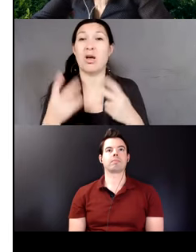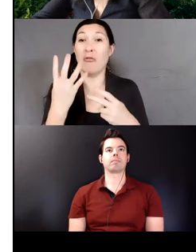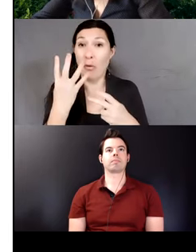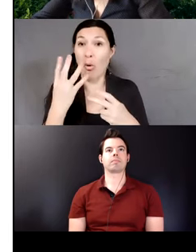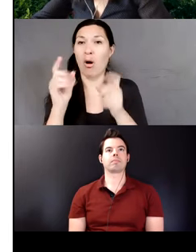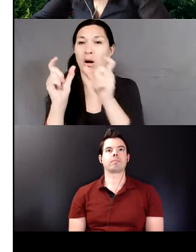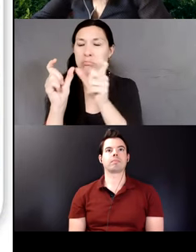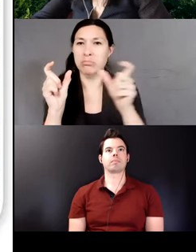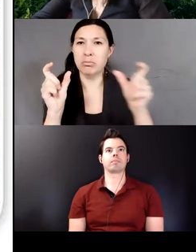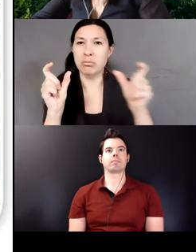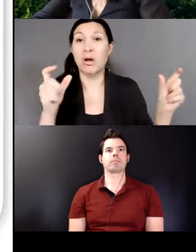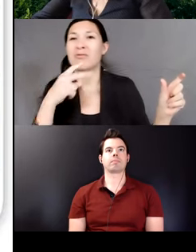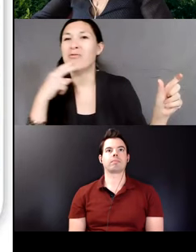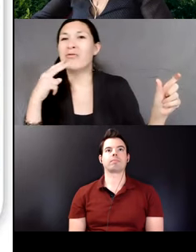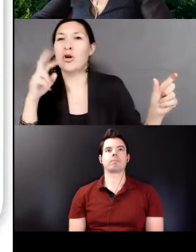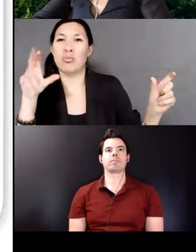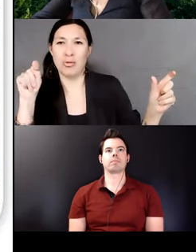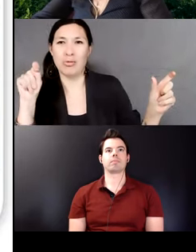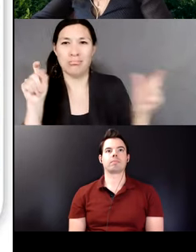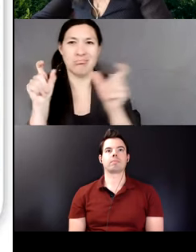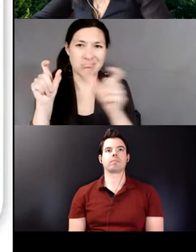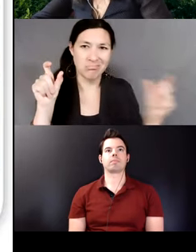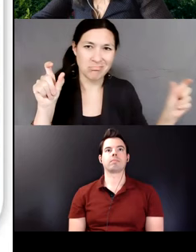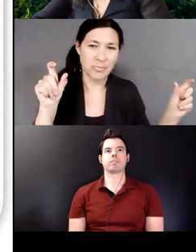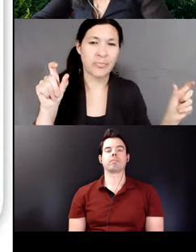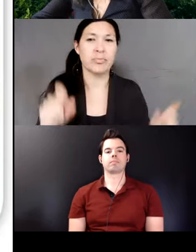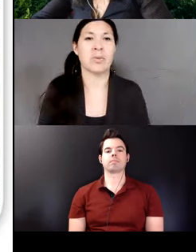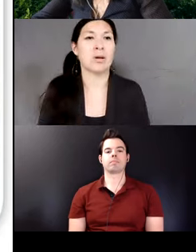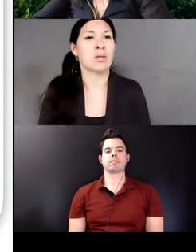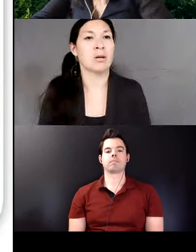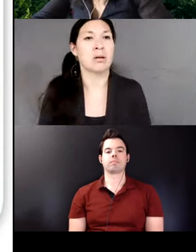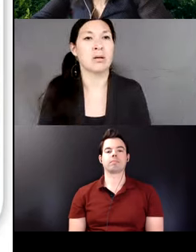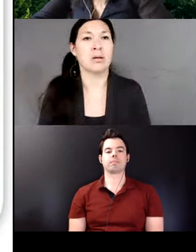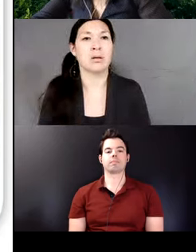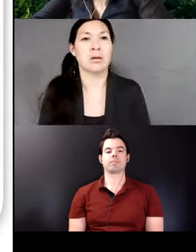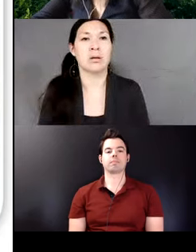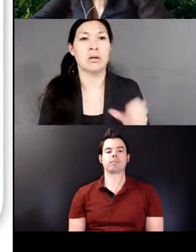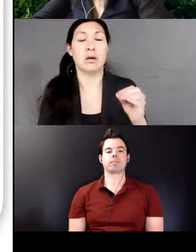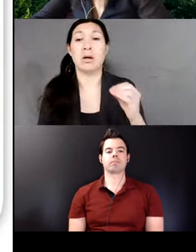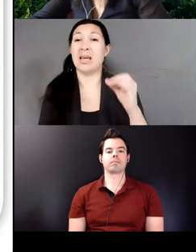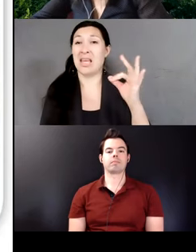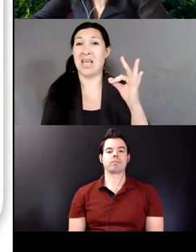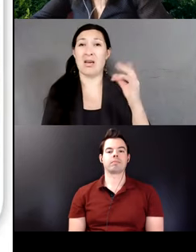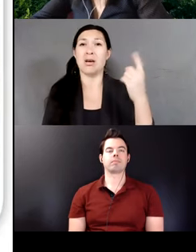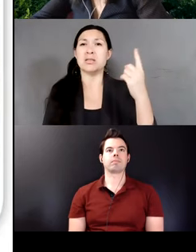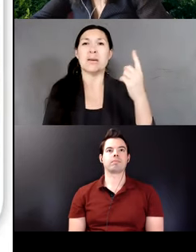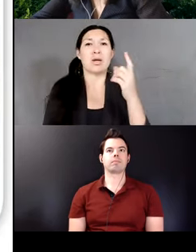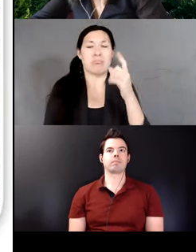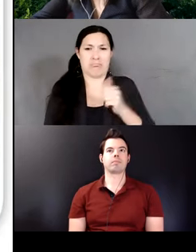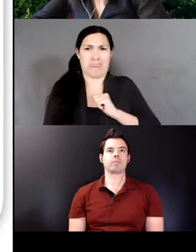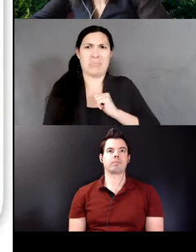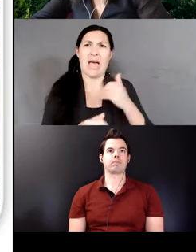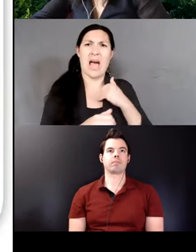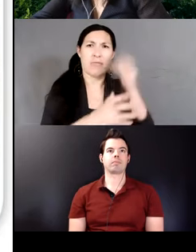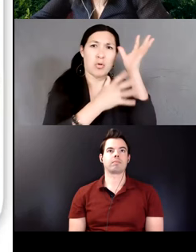form a verb stem. To my L1 intuitions and to someone with monolingual grandparents and a monolingual